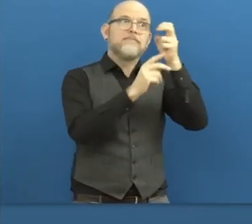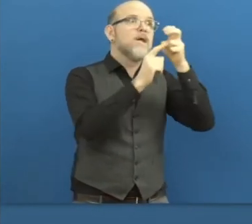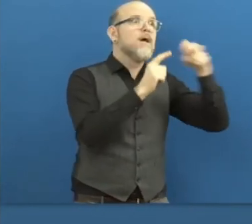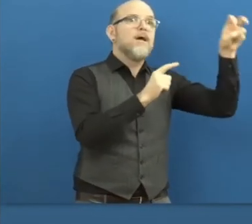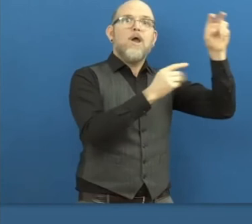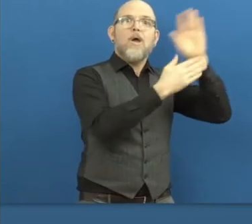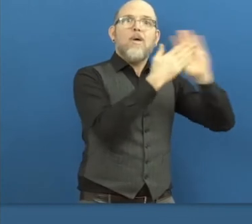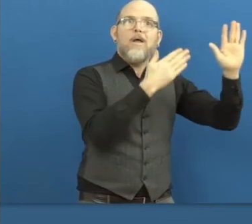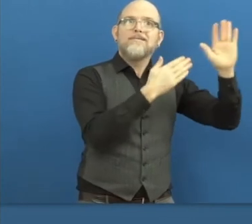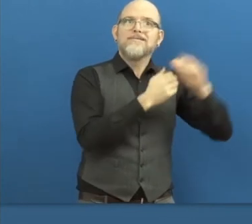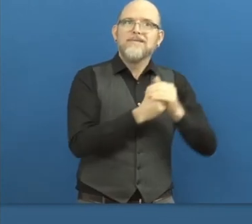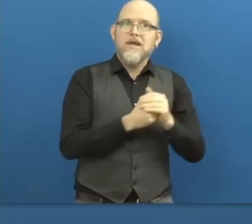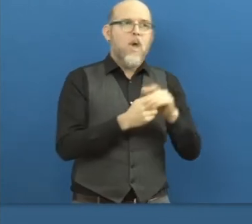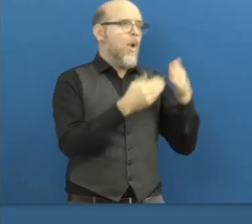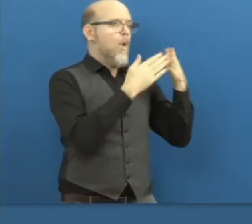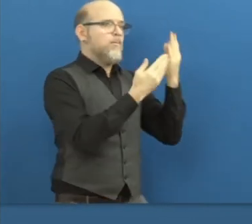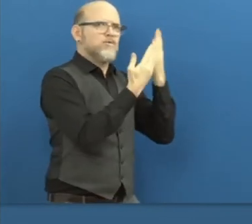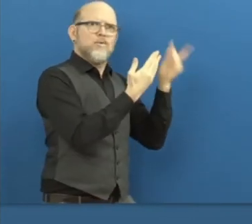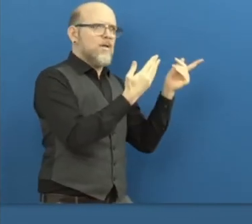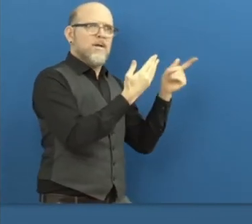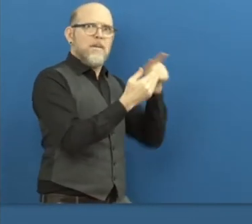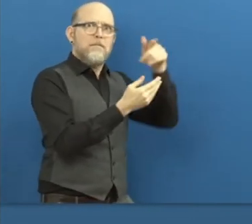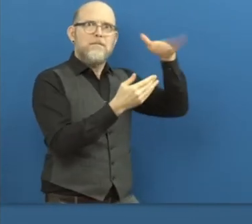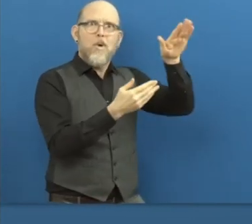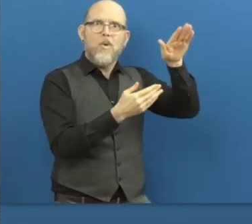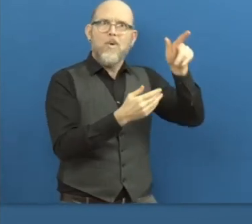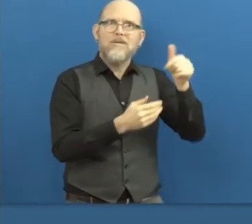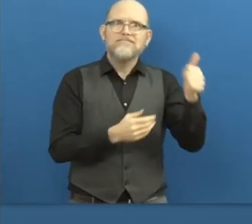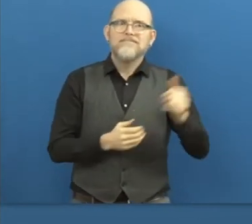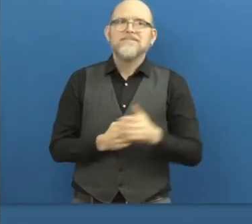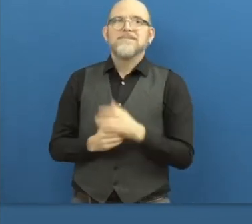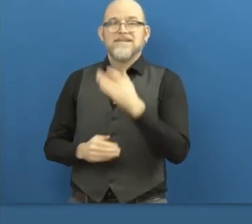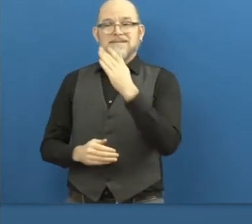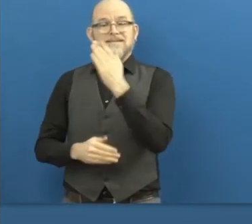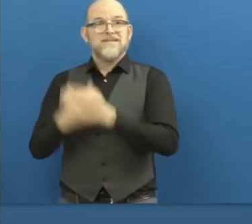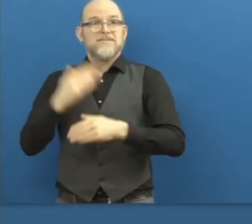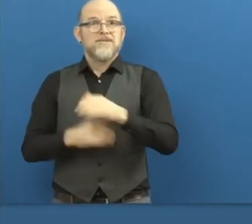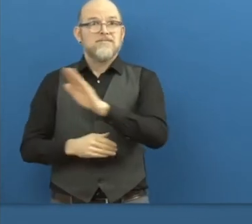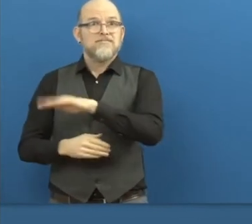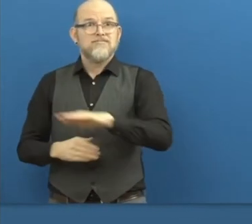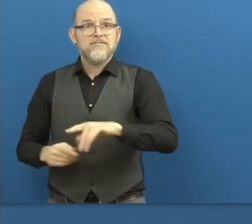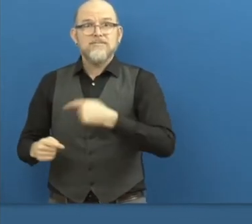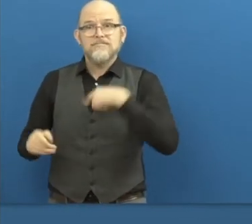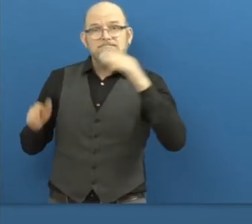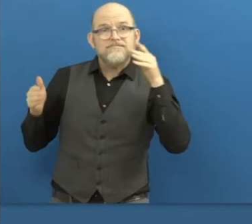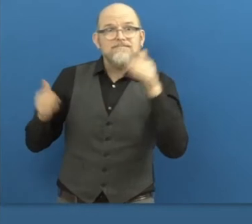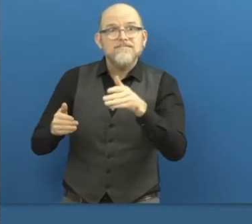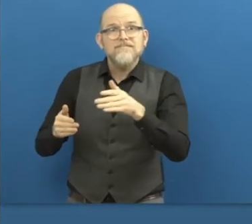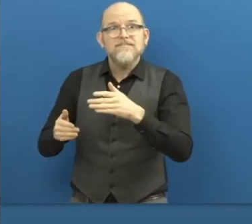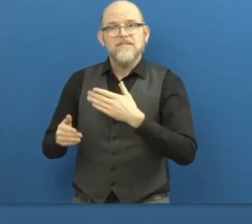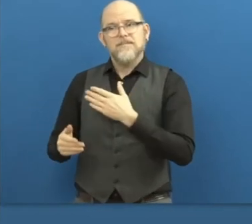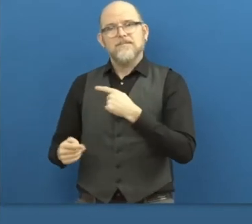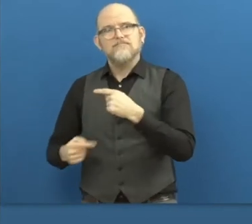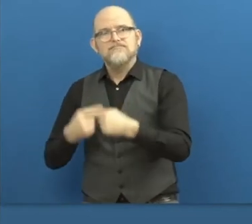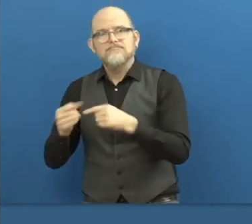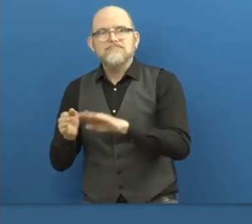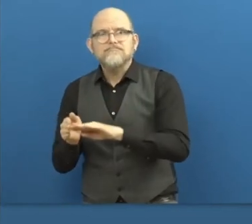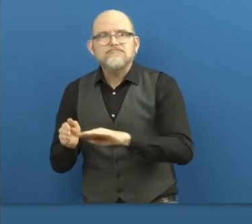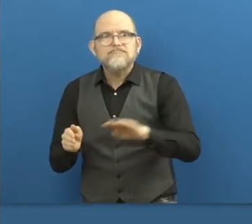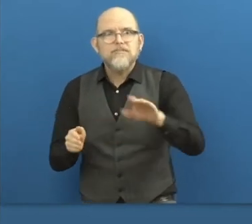United States. So we we really create children who are thriving and they're looking for employment and we want that.